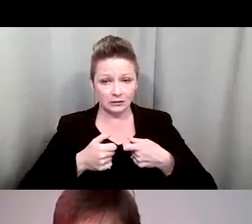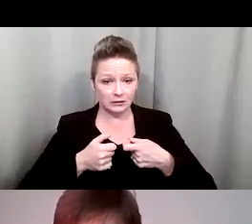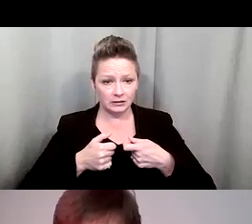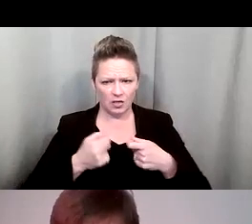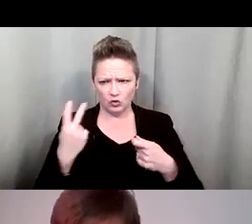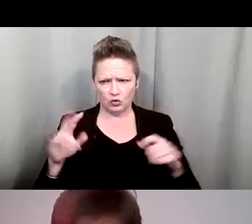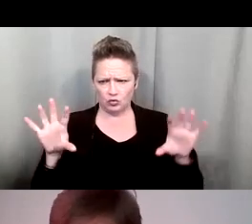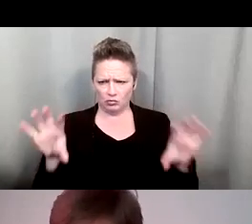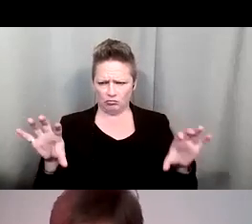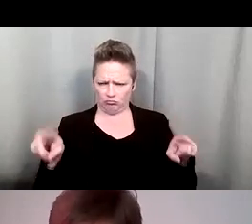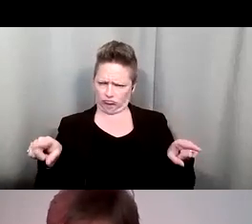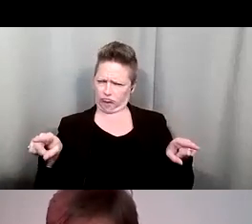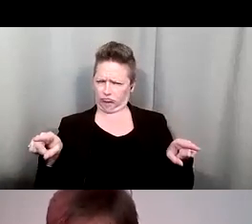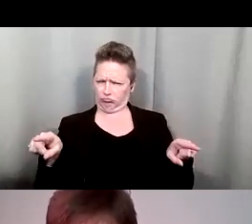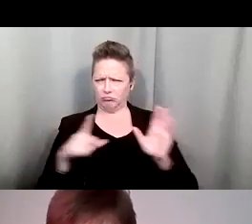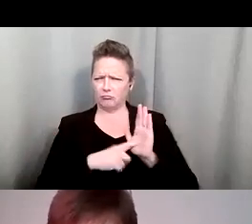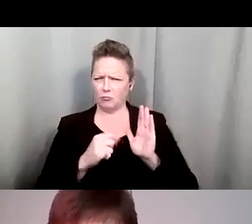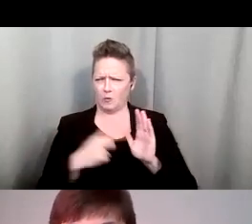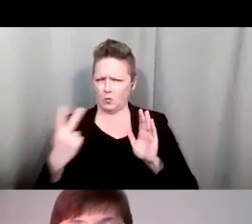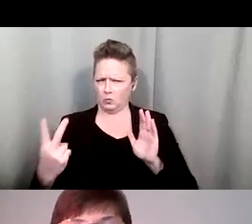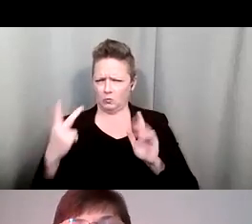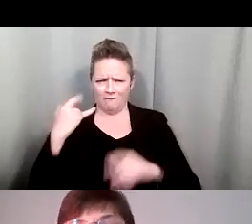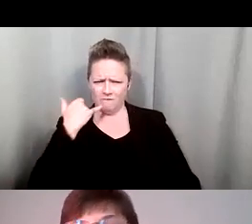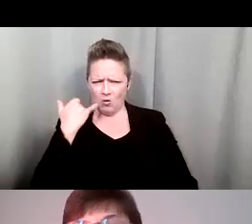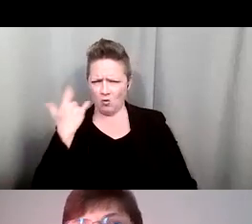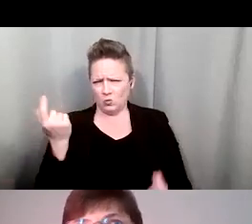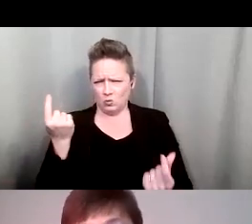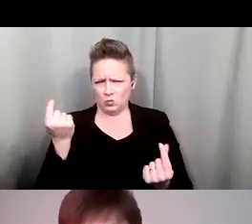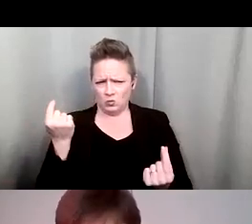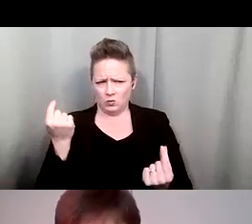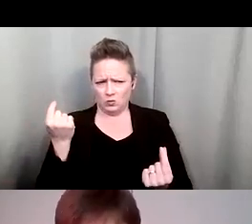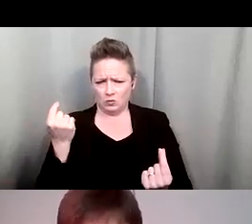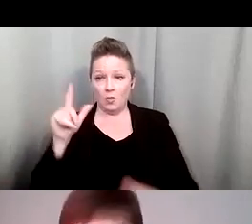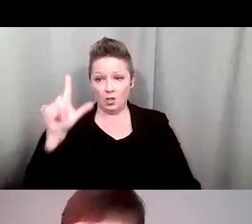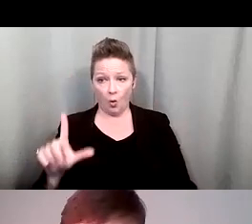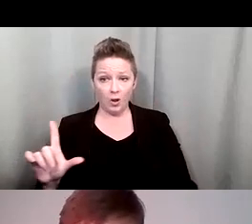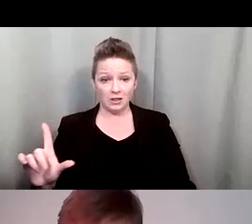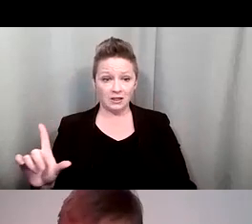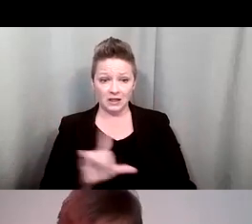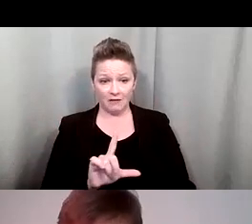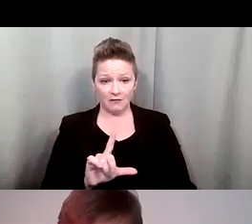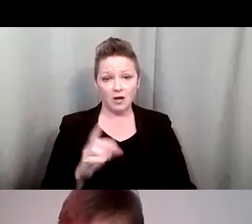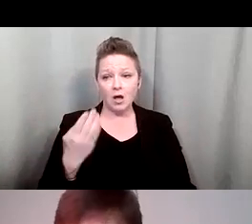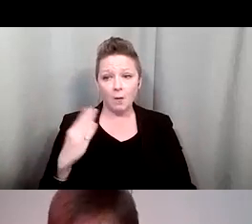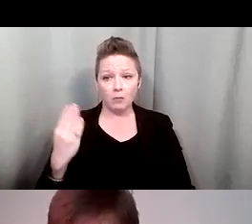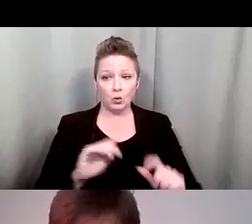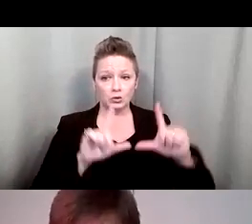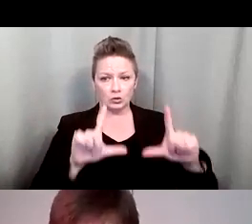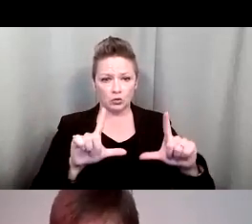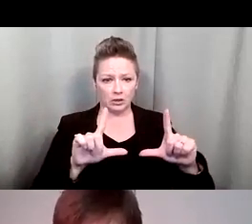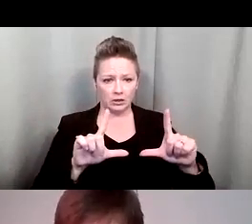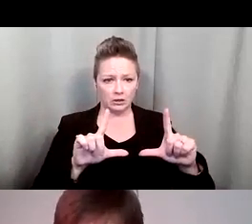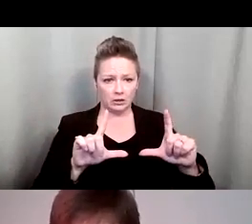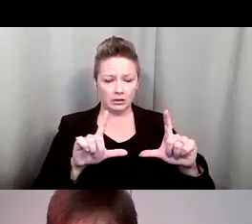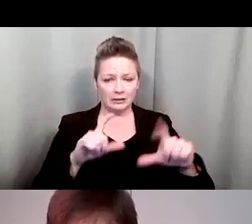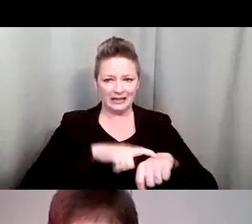pictures that you're probably wondering what those two phones are. The lower left corner is the one with the blue screen that you see a clock that